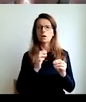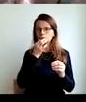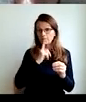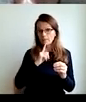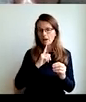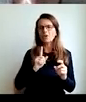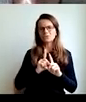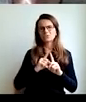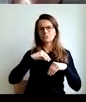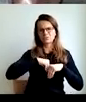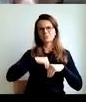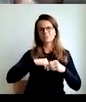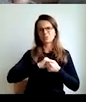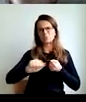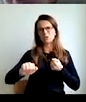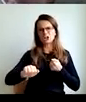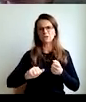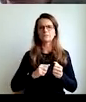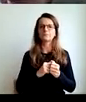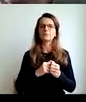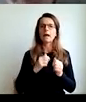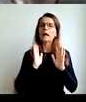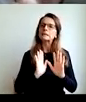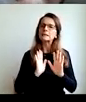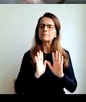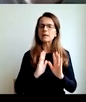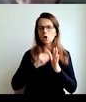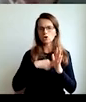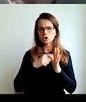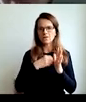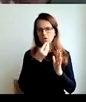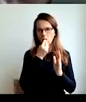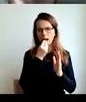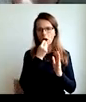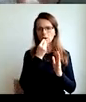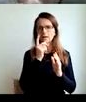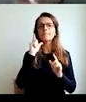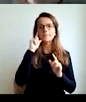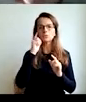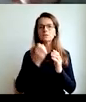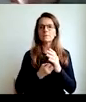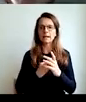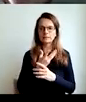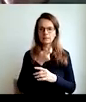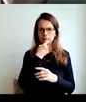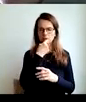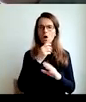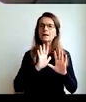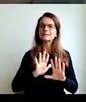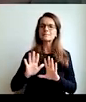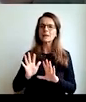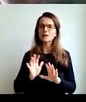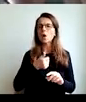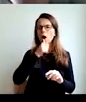little, where there is not to watch. Modern number of calories, and land-based food,